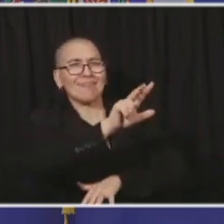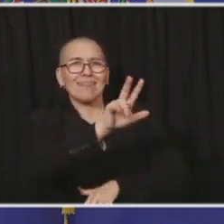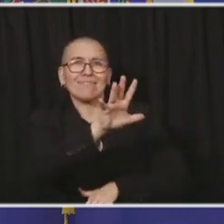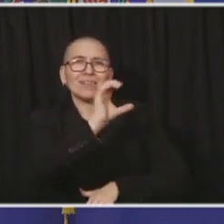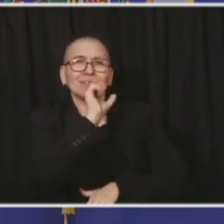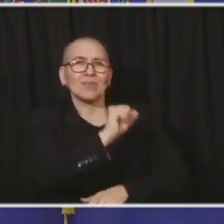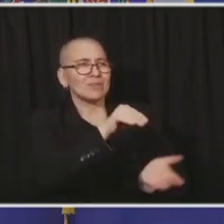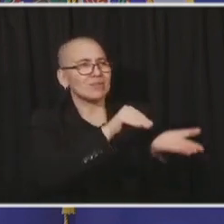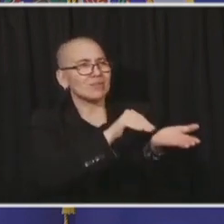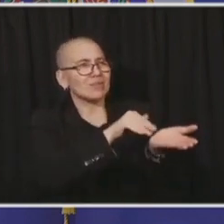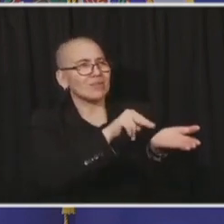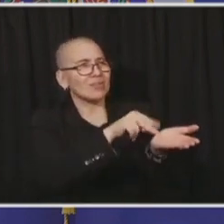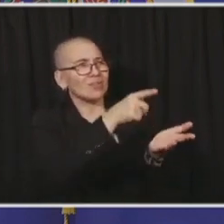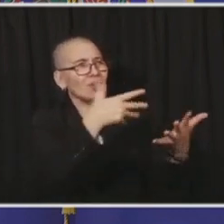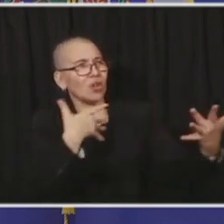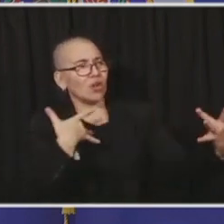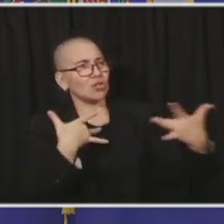Minnesota.